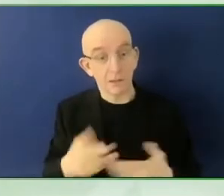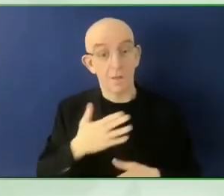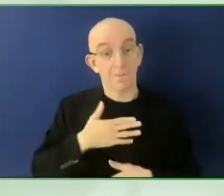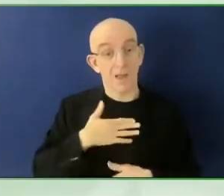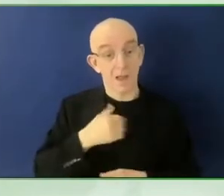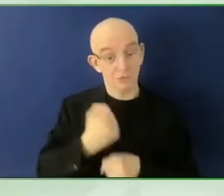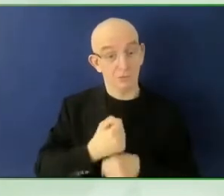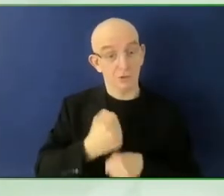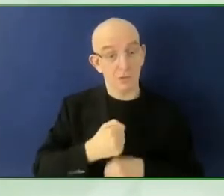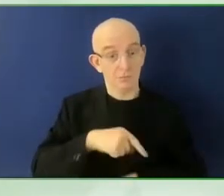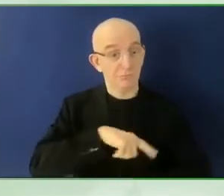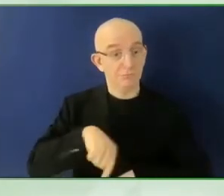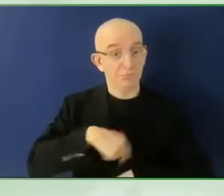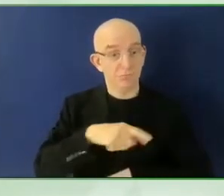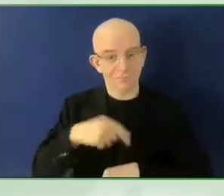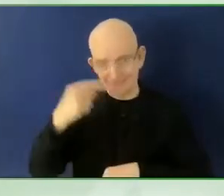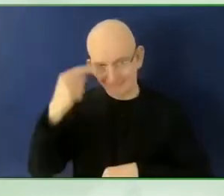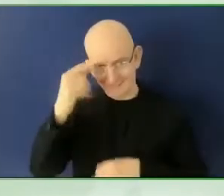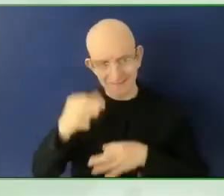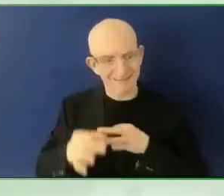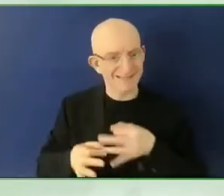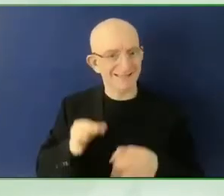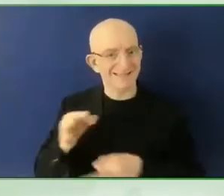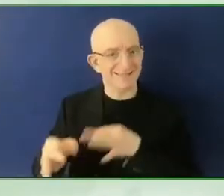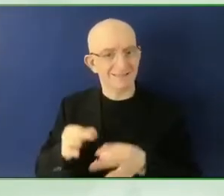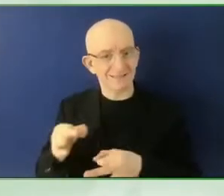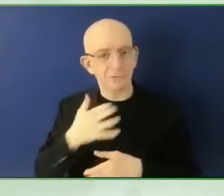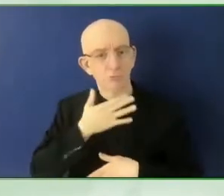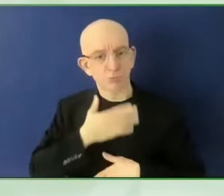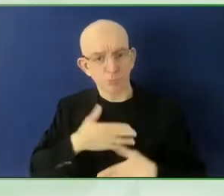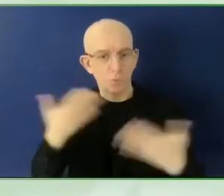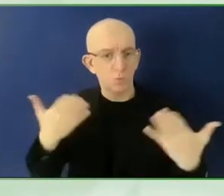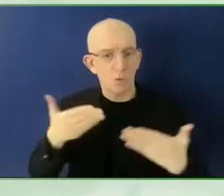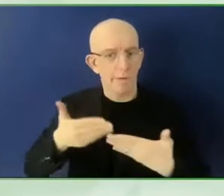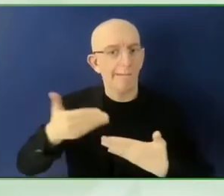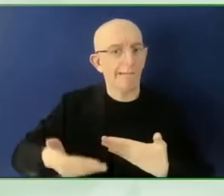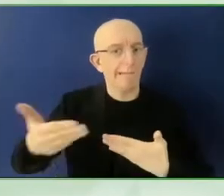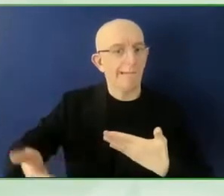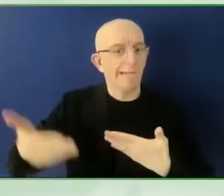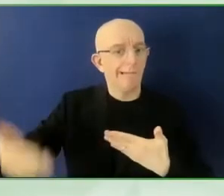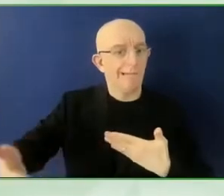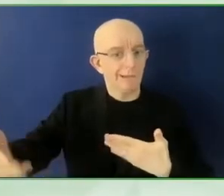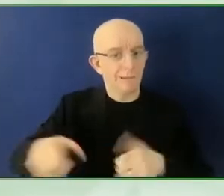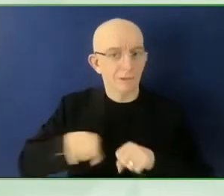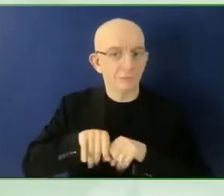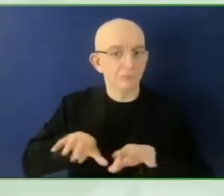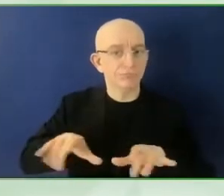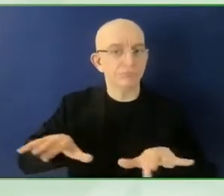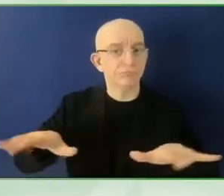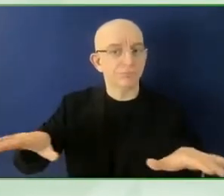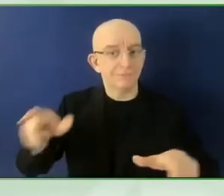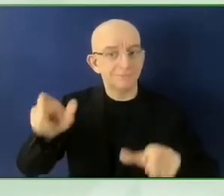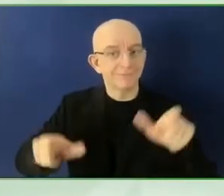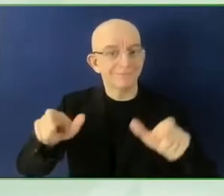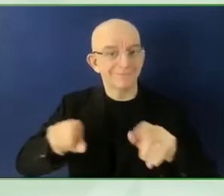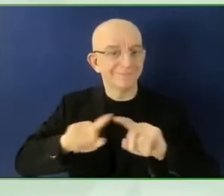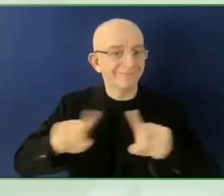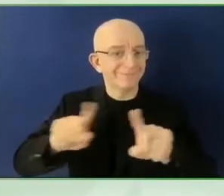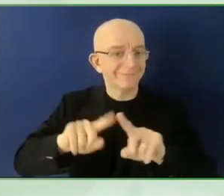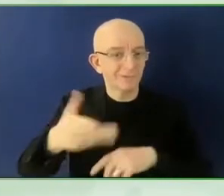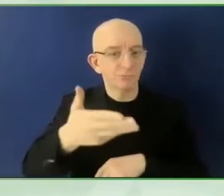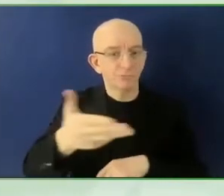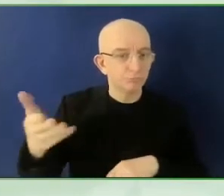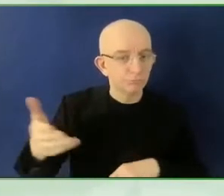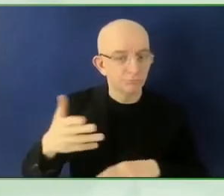based on feedback from our users what would be most useful for them. So